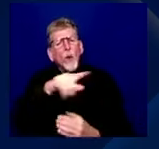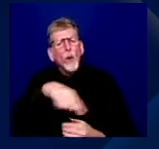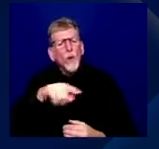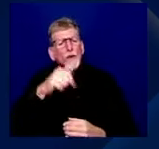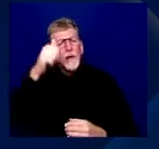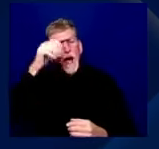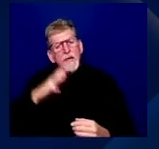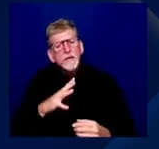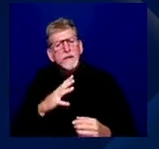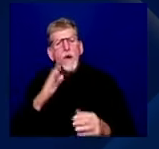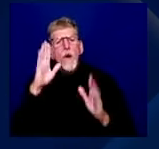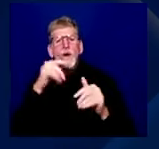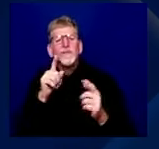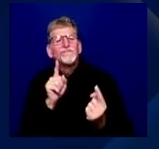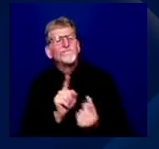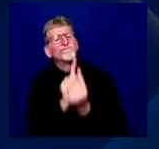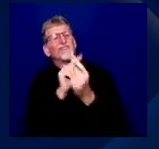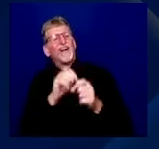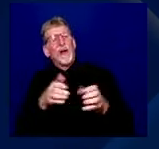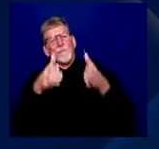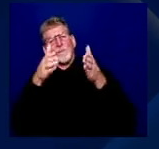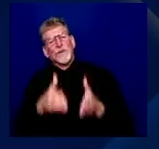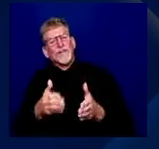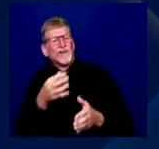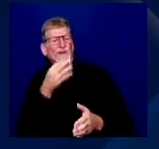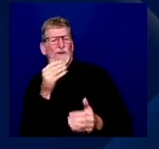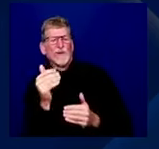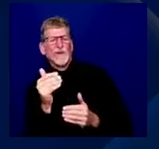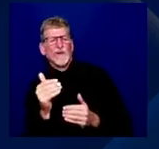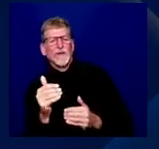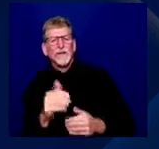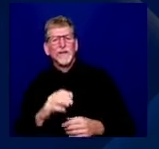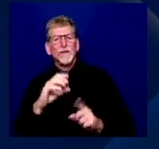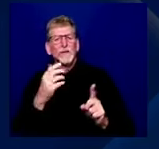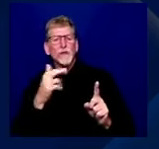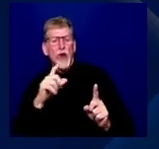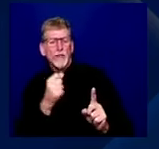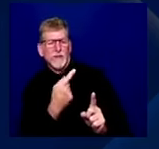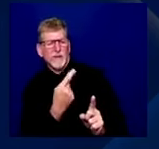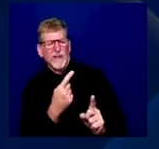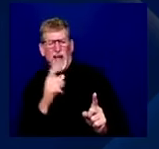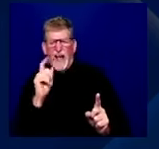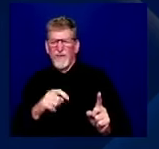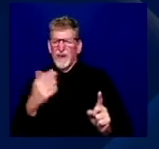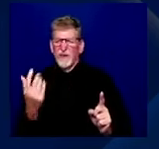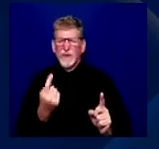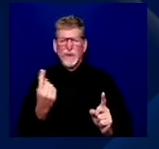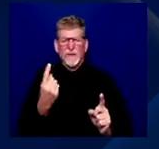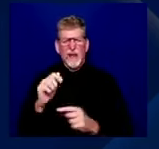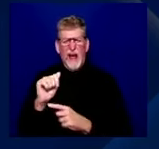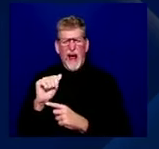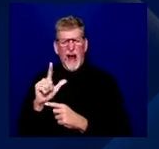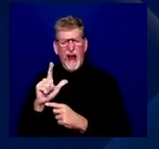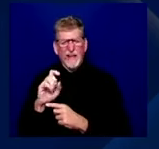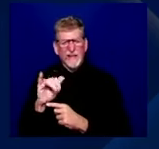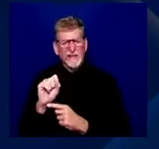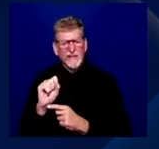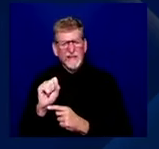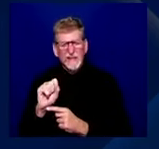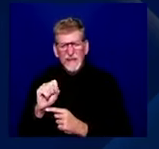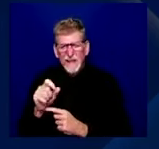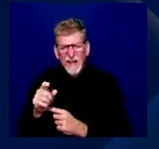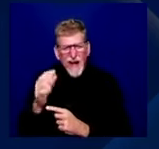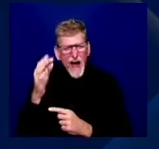soon. Uh, and, uh, Charles, we got to do something about Lexus's overabundance of hair, man. I know, man. Listen, he needs to make, we need to get,